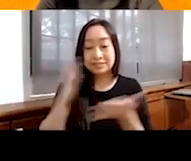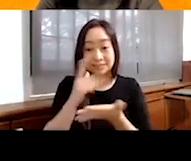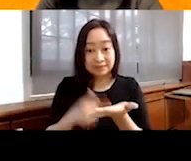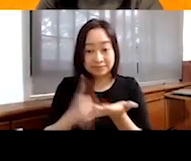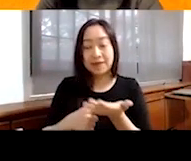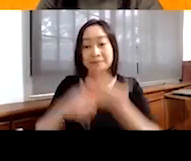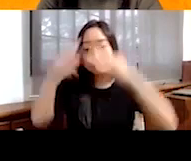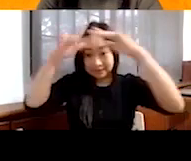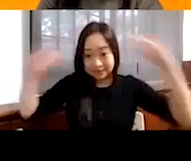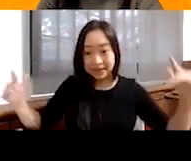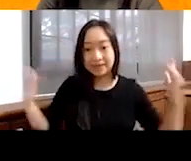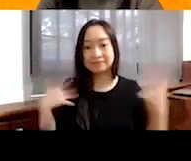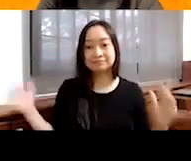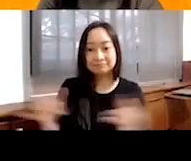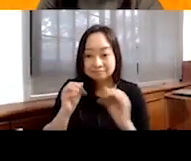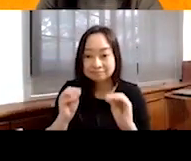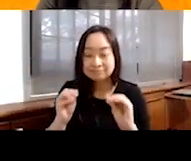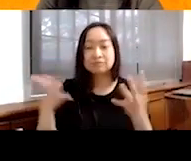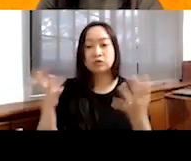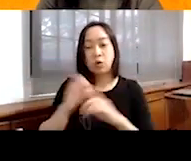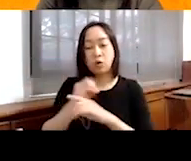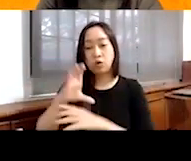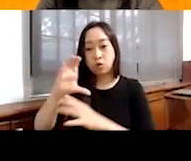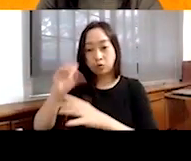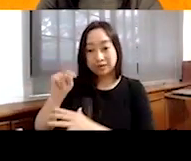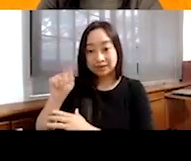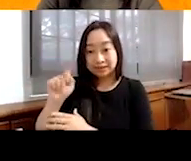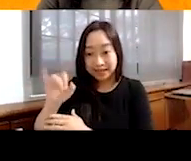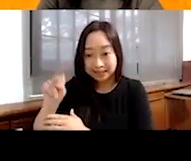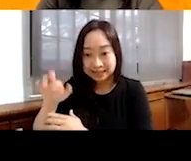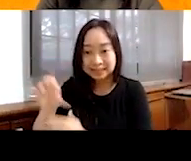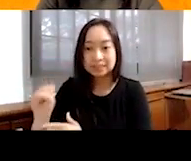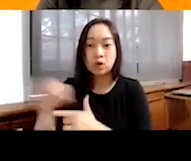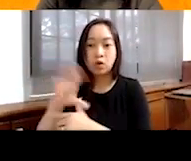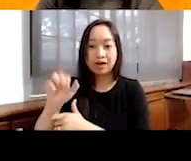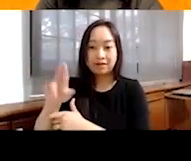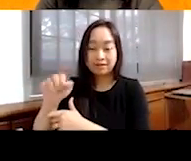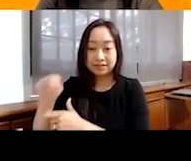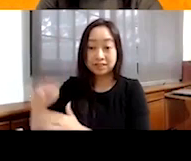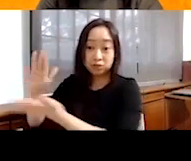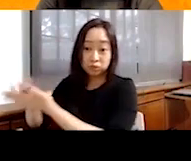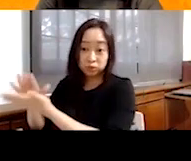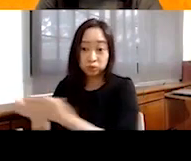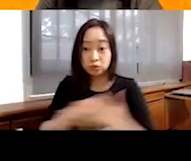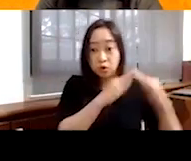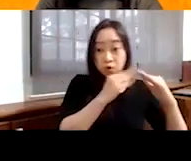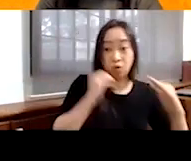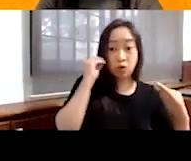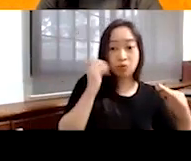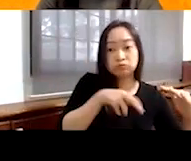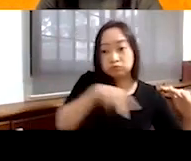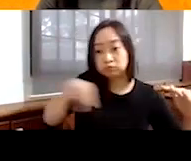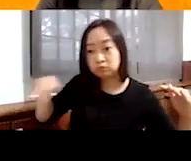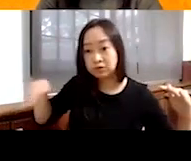makeshift tents or containers and caravans, and some schools are far from homes and children need to walk at least 5km